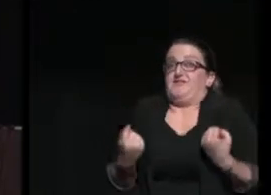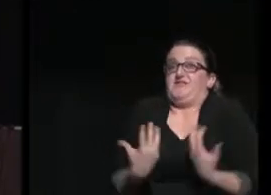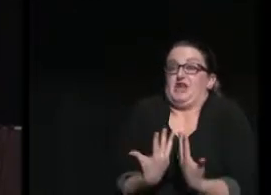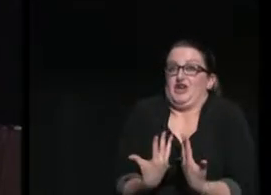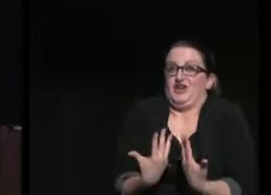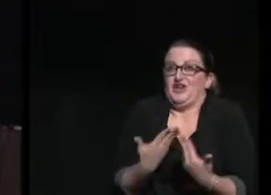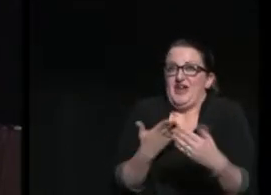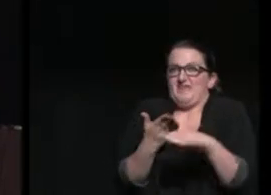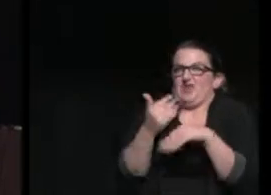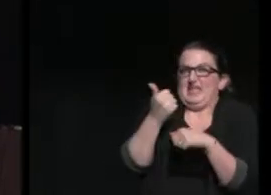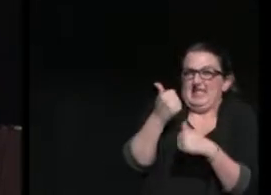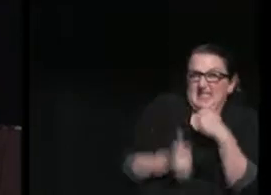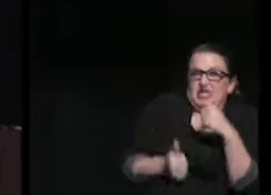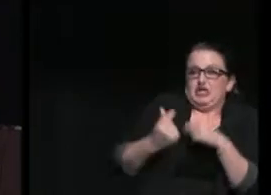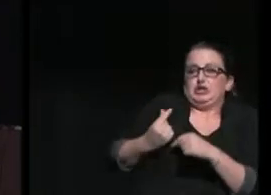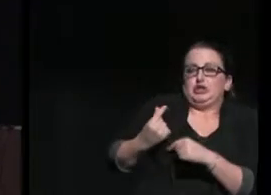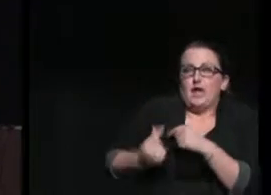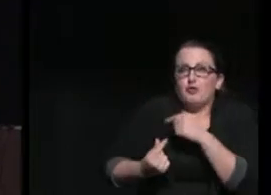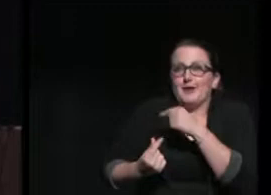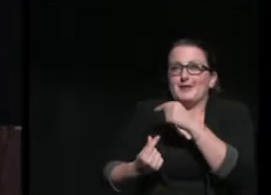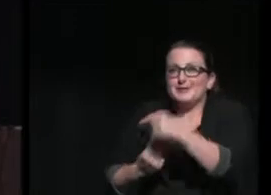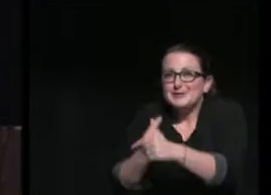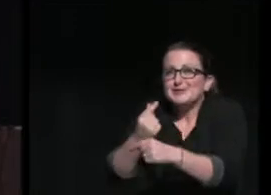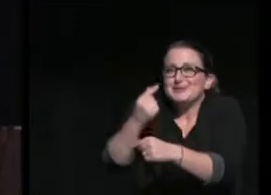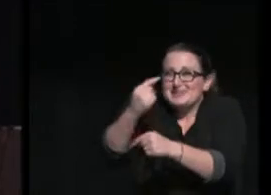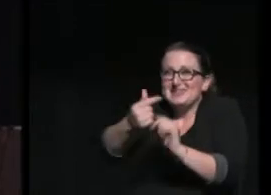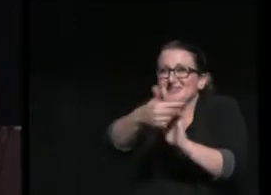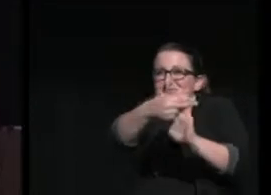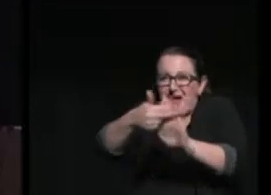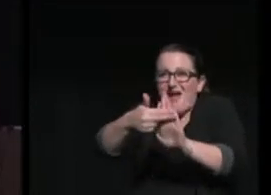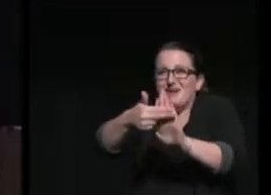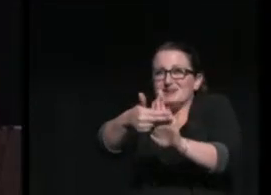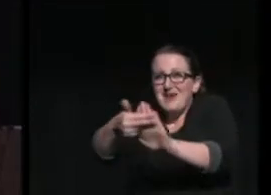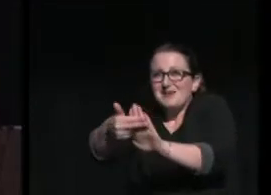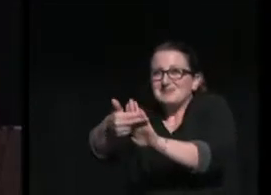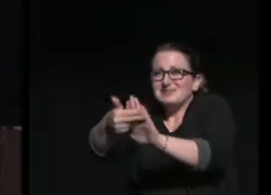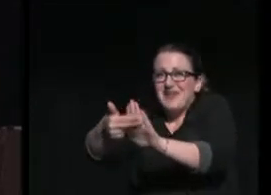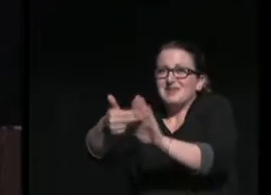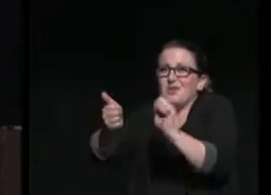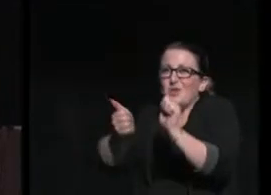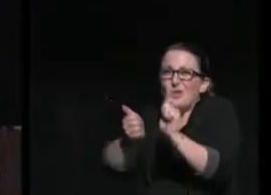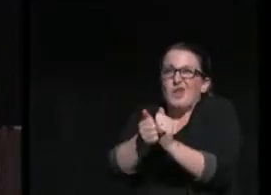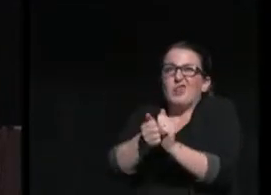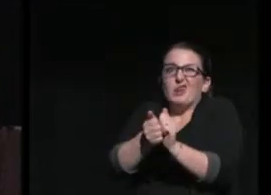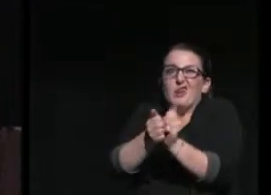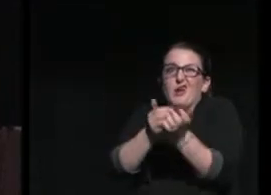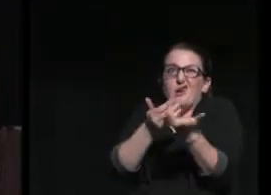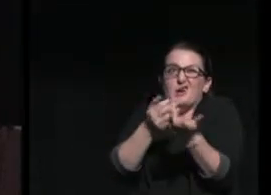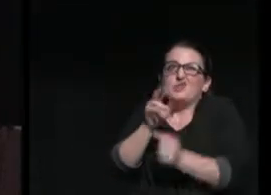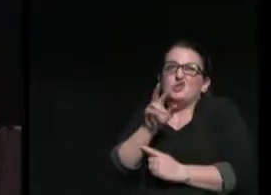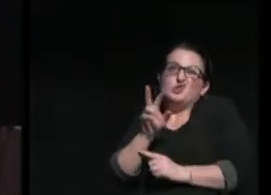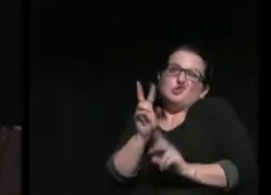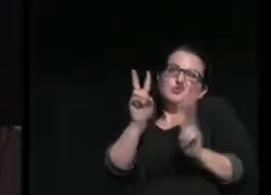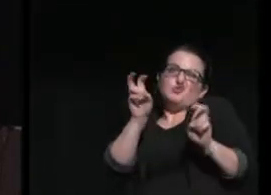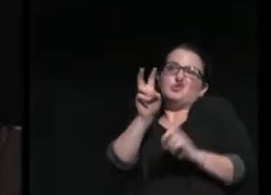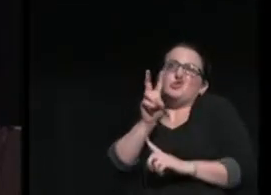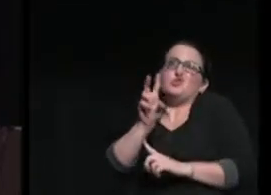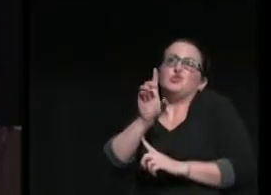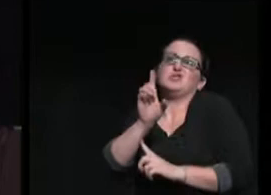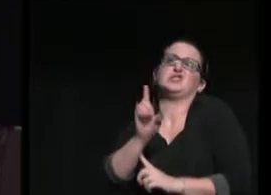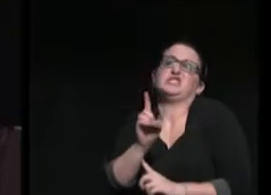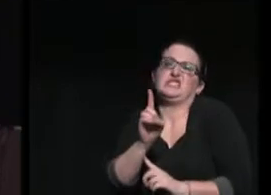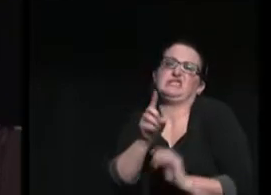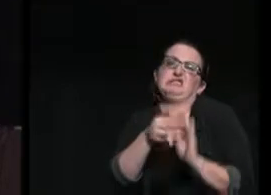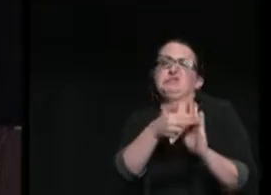each generation is tagged with a collective, oftentimes two-dimensional narrative. I know mine was.